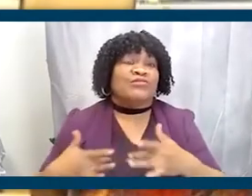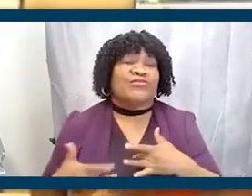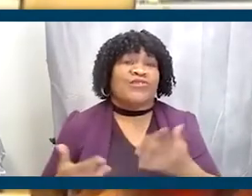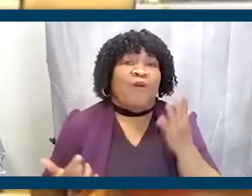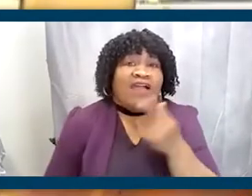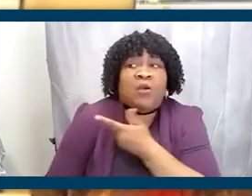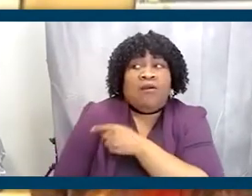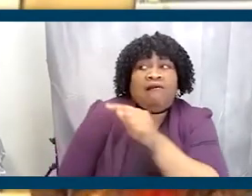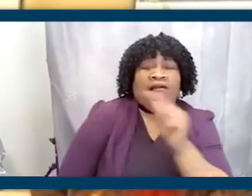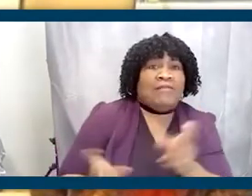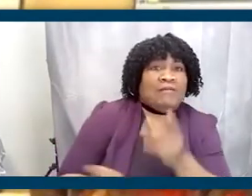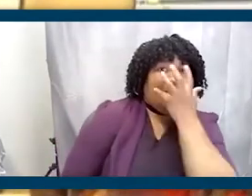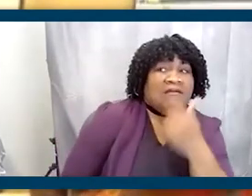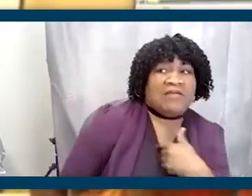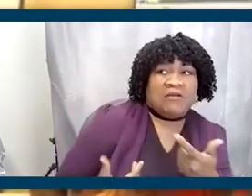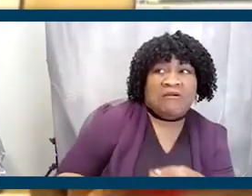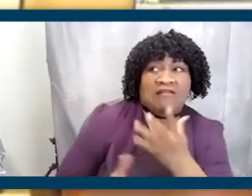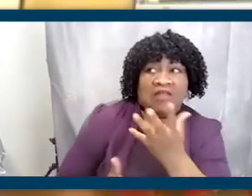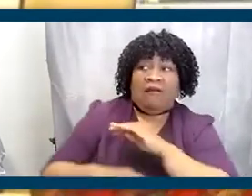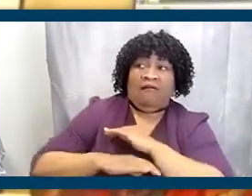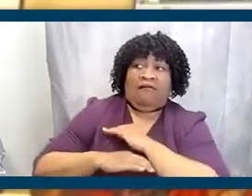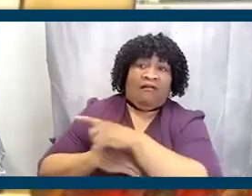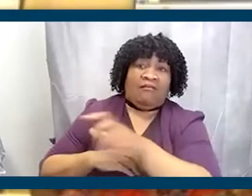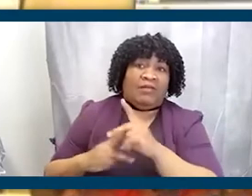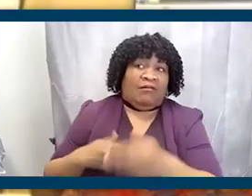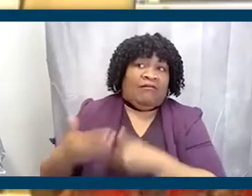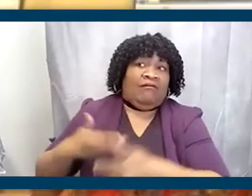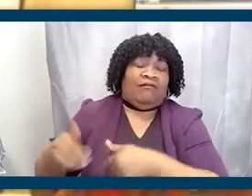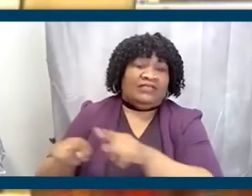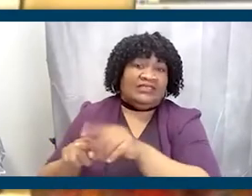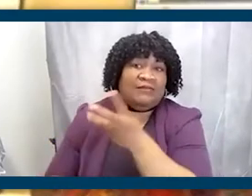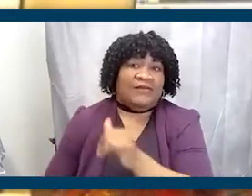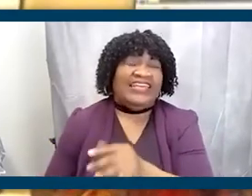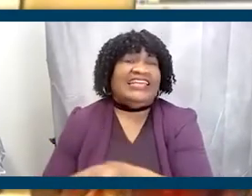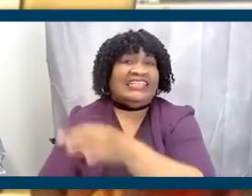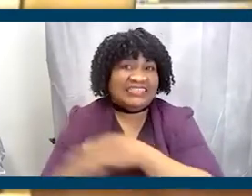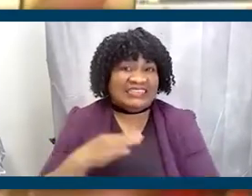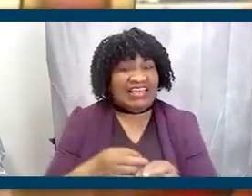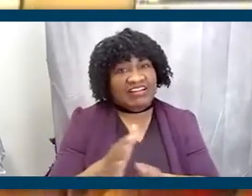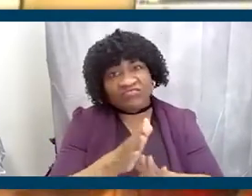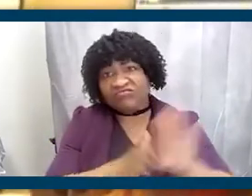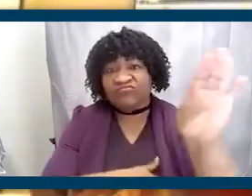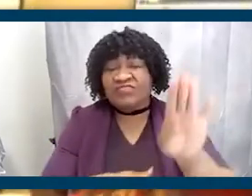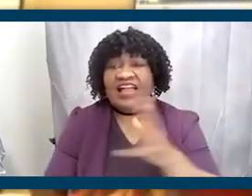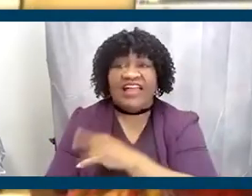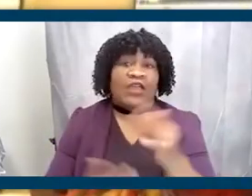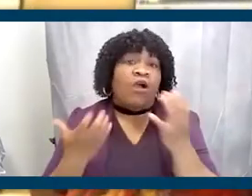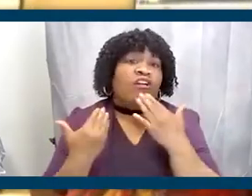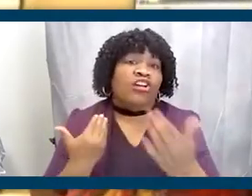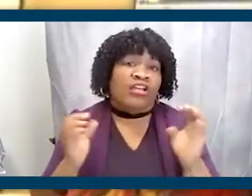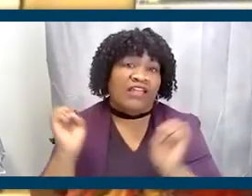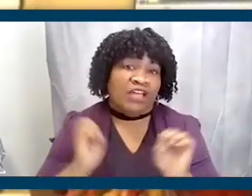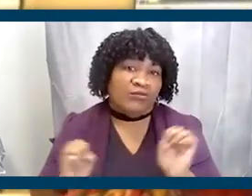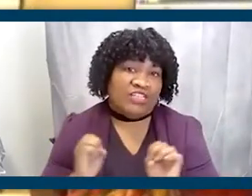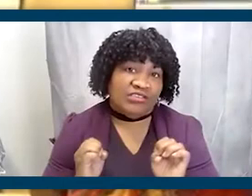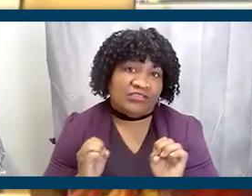happy, keeping people content, keeping folks moving in the same direction on a regular basis and getting good evaluations. And in